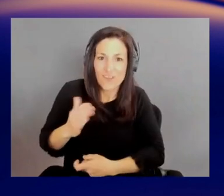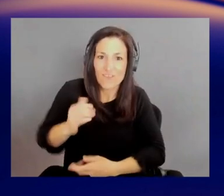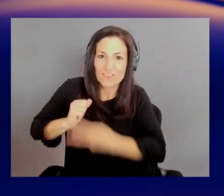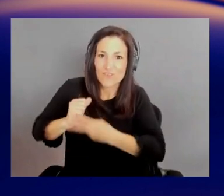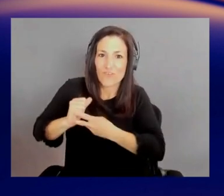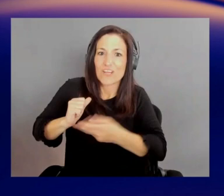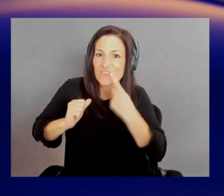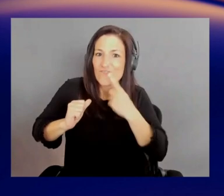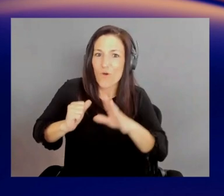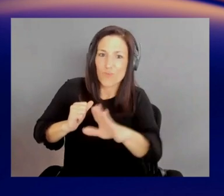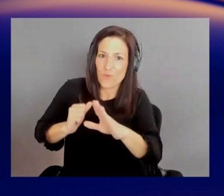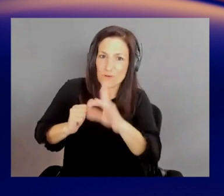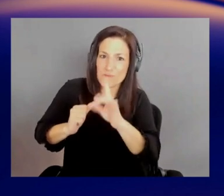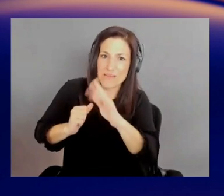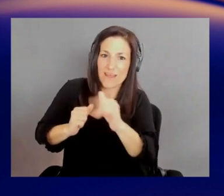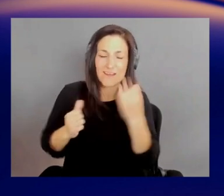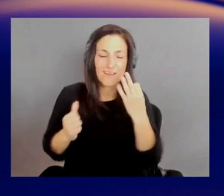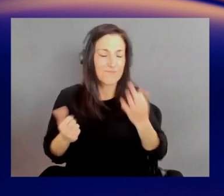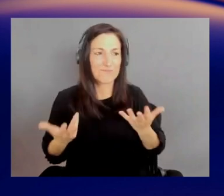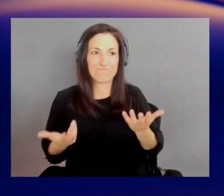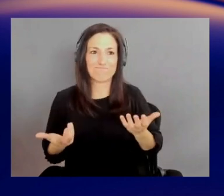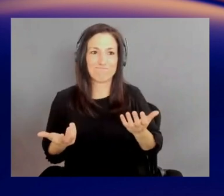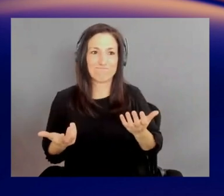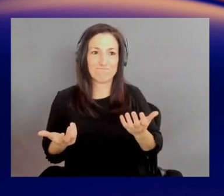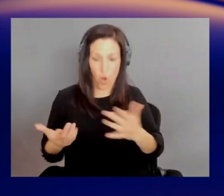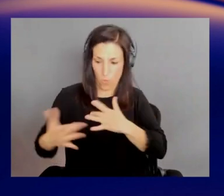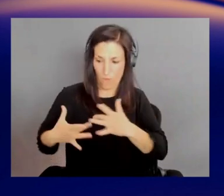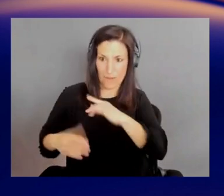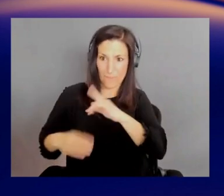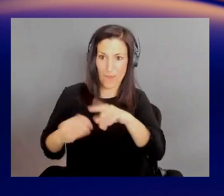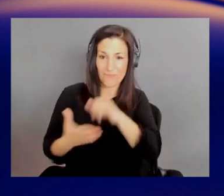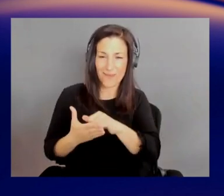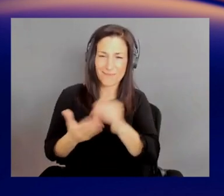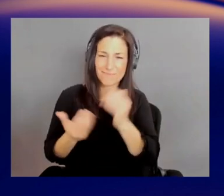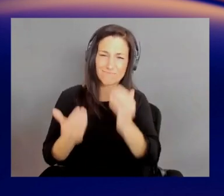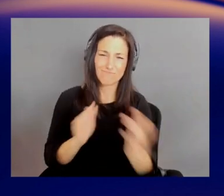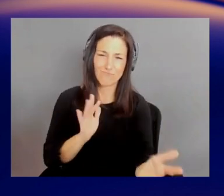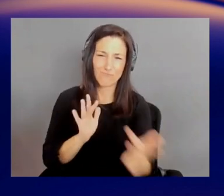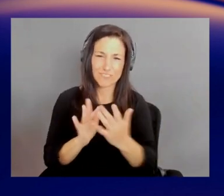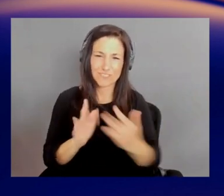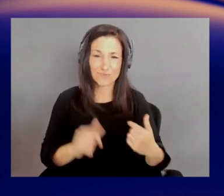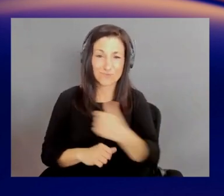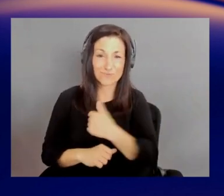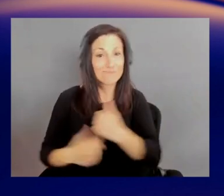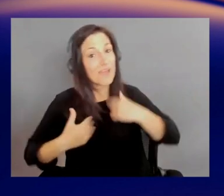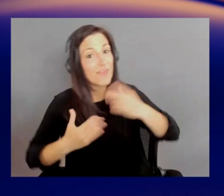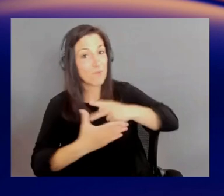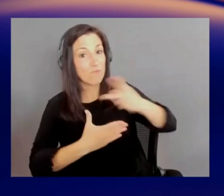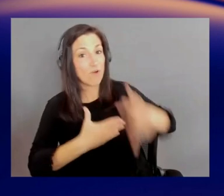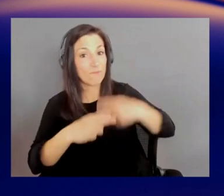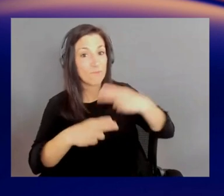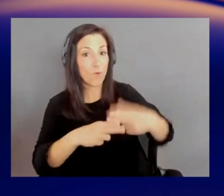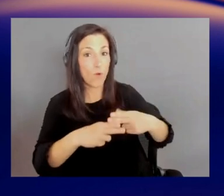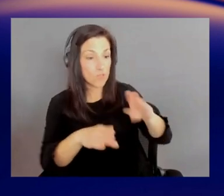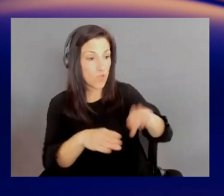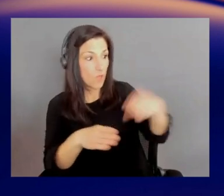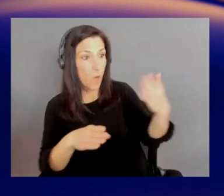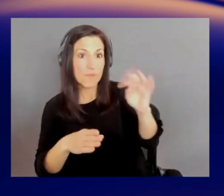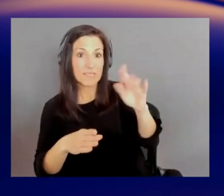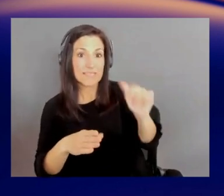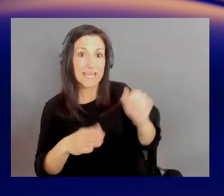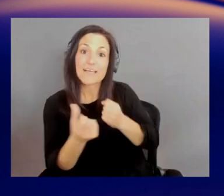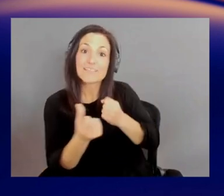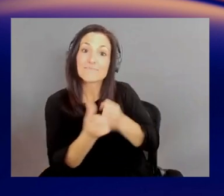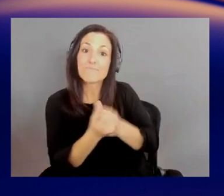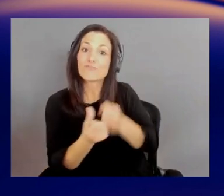not, you know, if you're worried about that, do reach out to us. We also have a program called the Open Data Sponsorship Program that'll actually help to cover